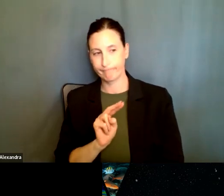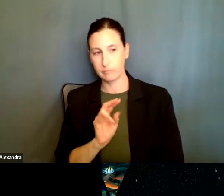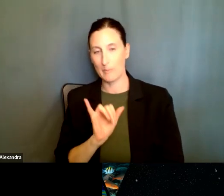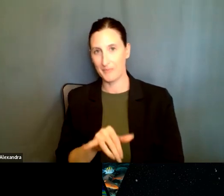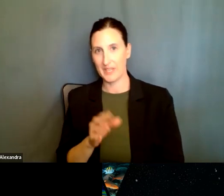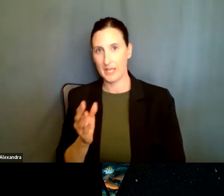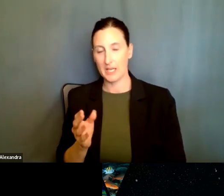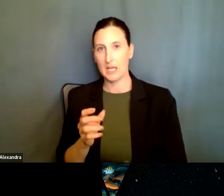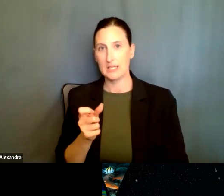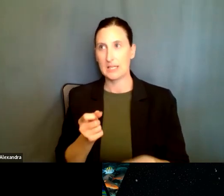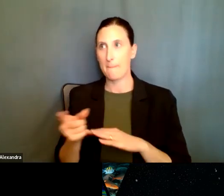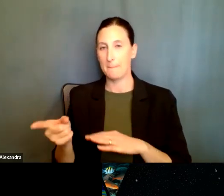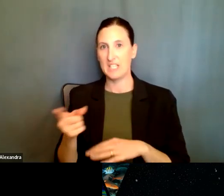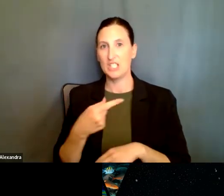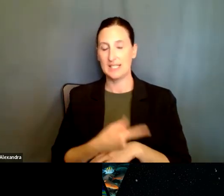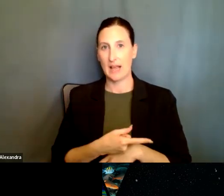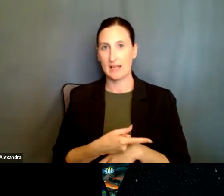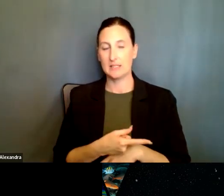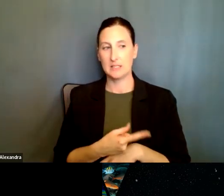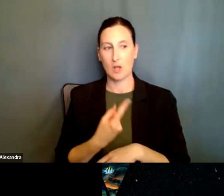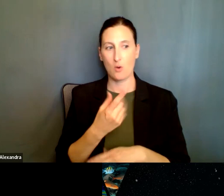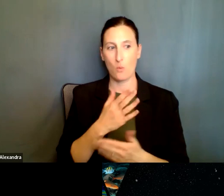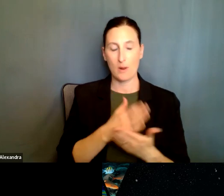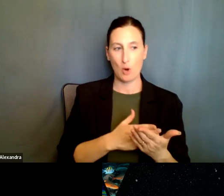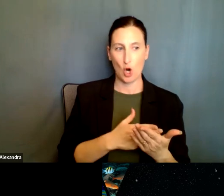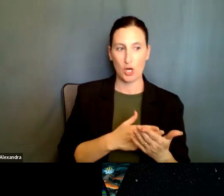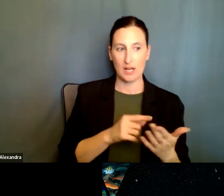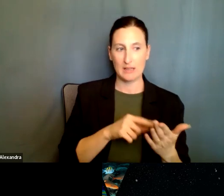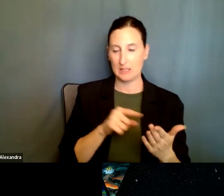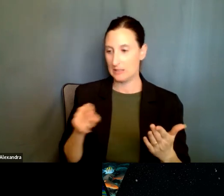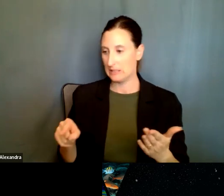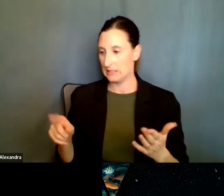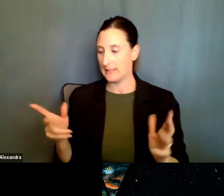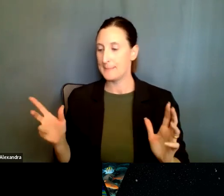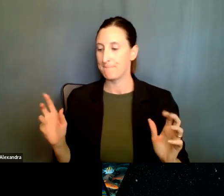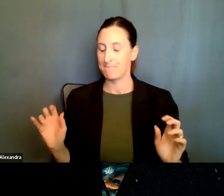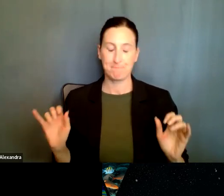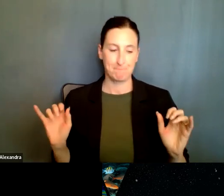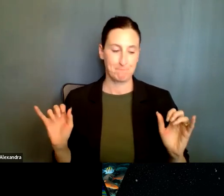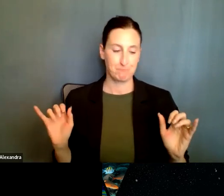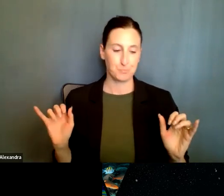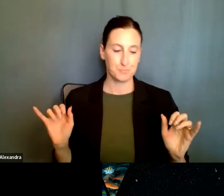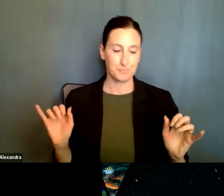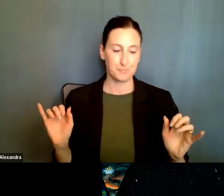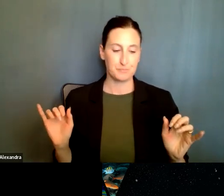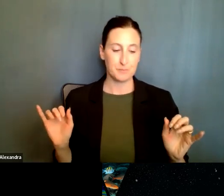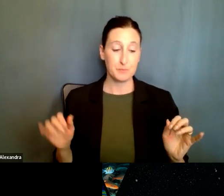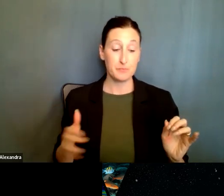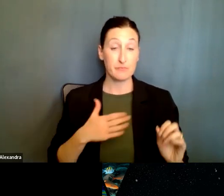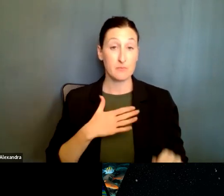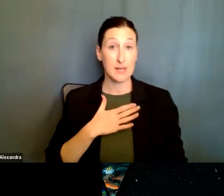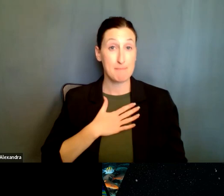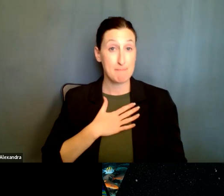dates are in one part of the solicitation and this information is in a different part. Um, the way I would